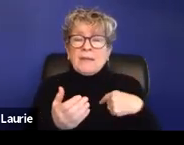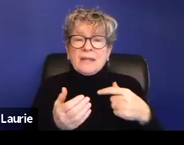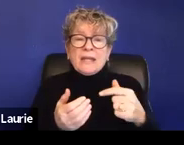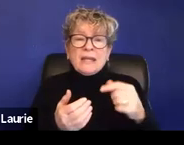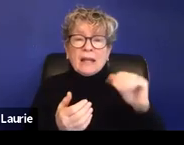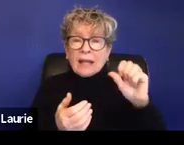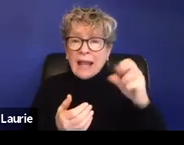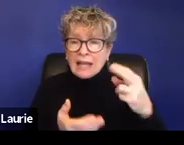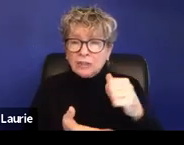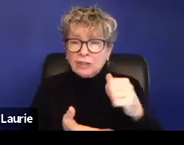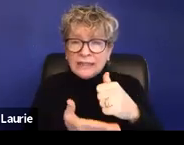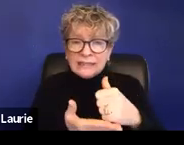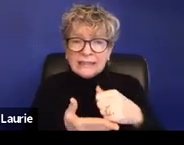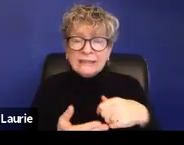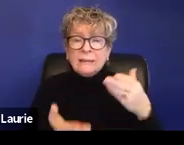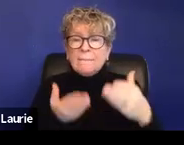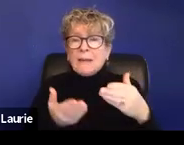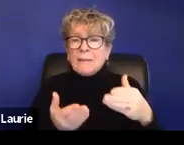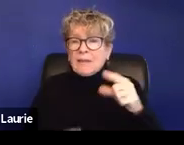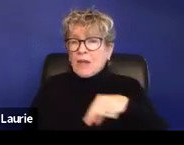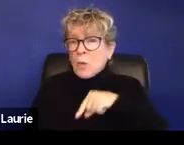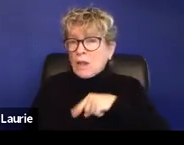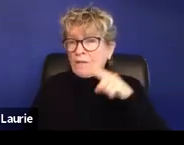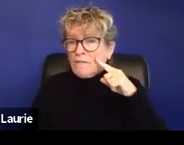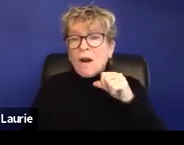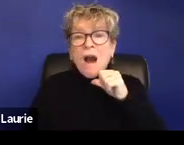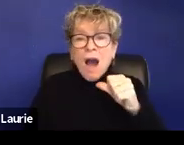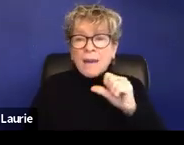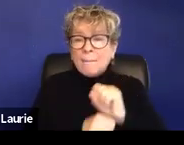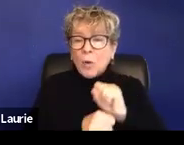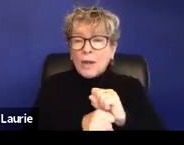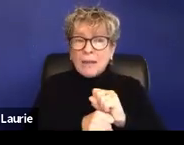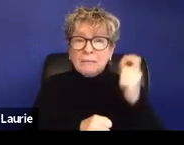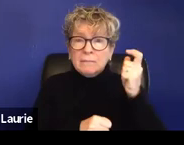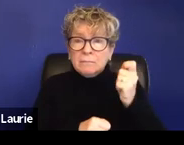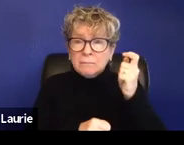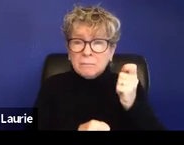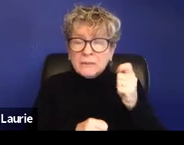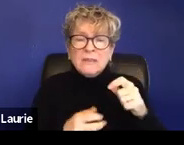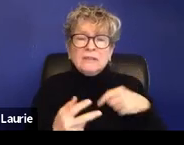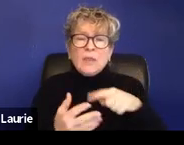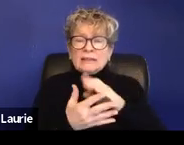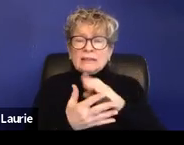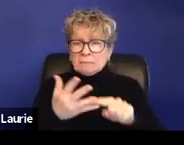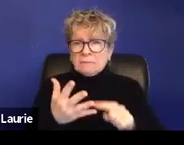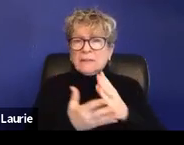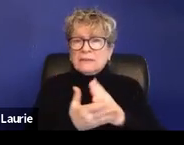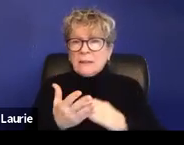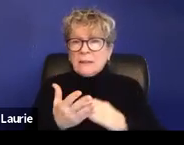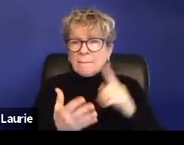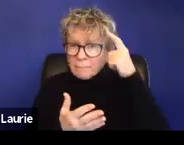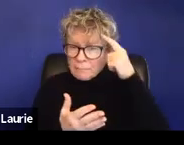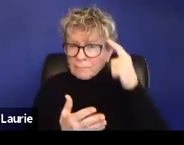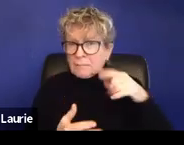for unemployment. So those are some financial, uh, some public benefits to consider exploring with the